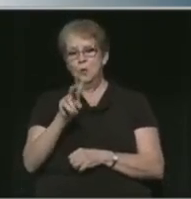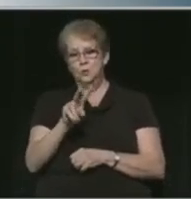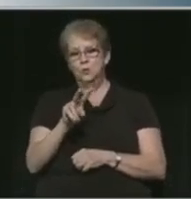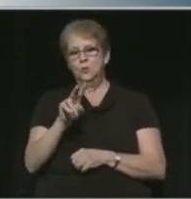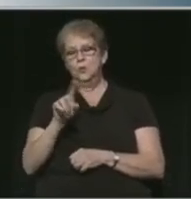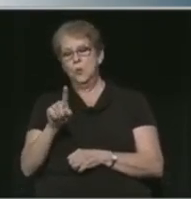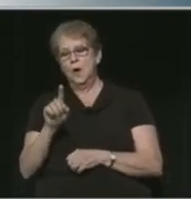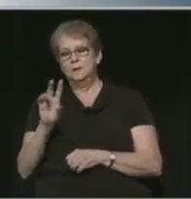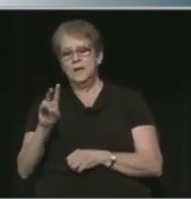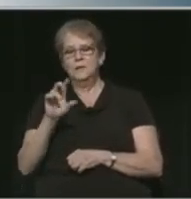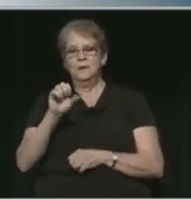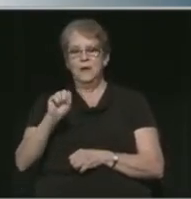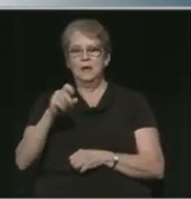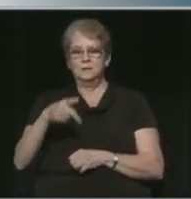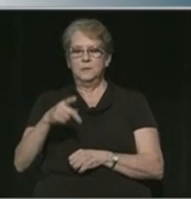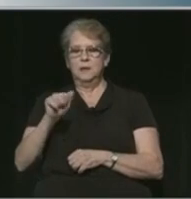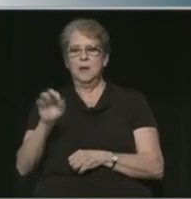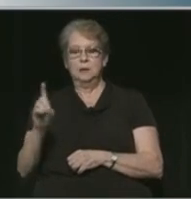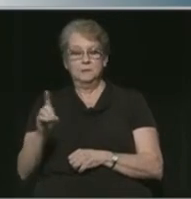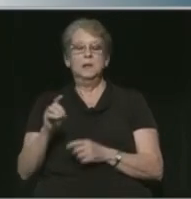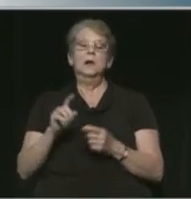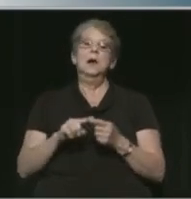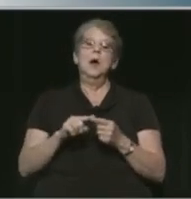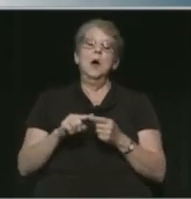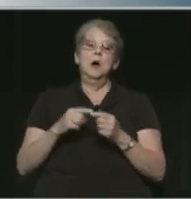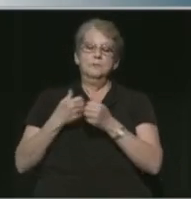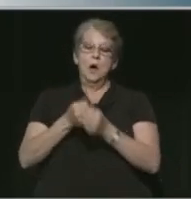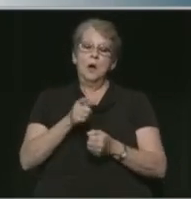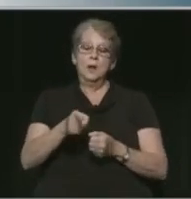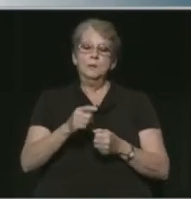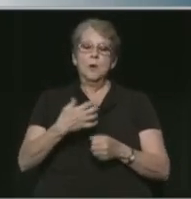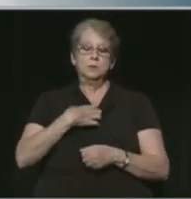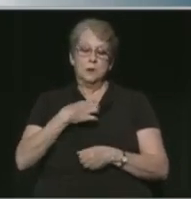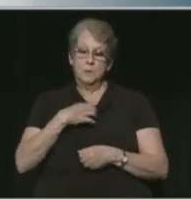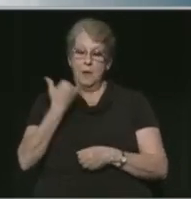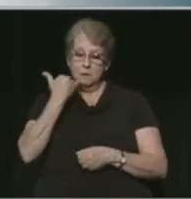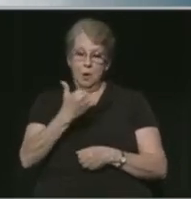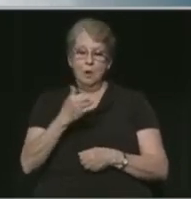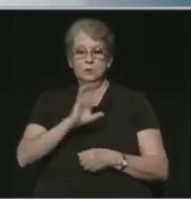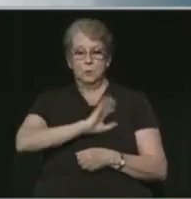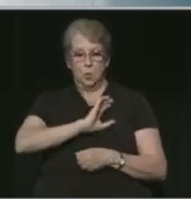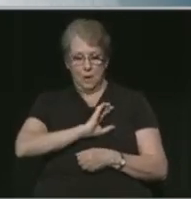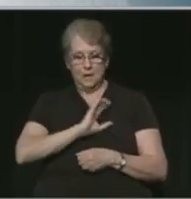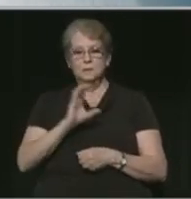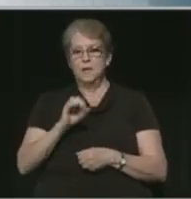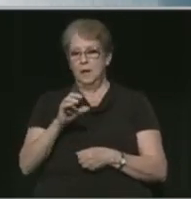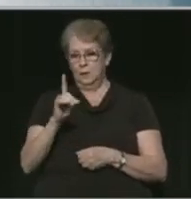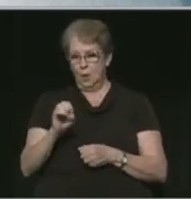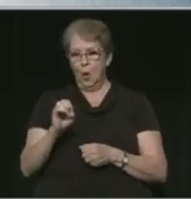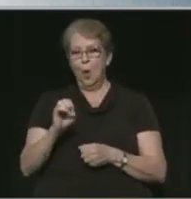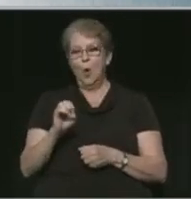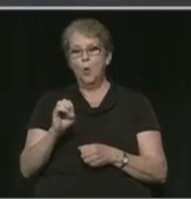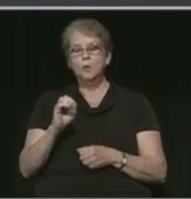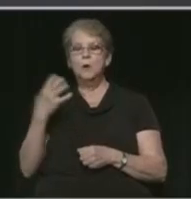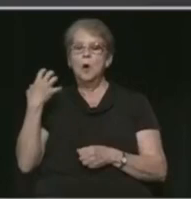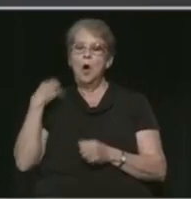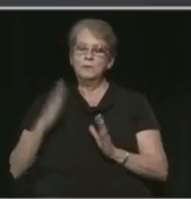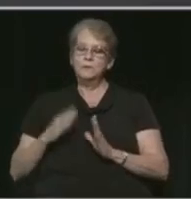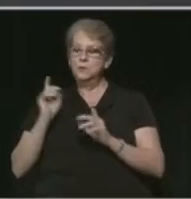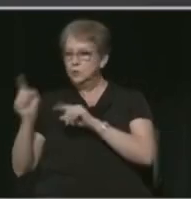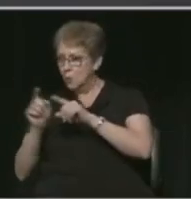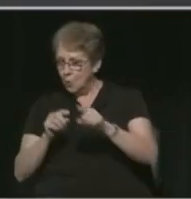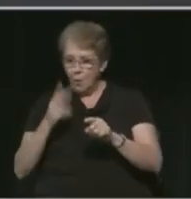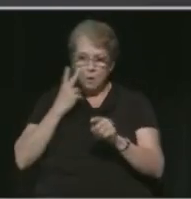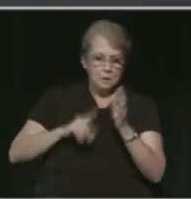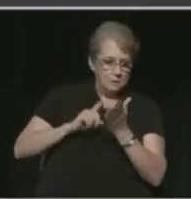-SAPD. Following up on those complaint calls, police and code officers are out, and they've conducted inspections and